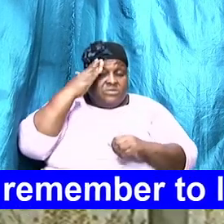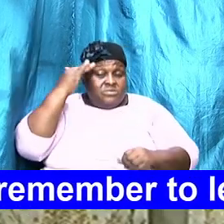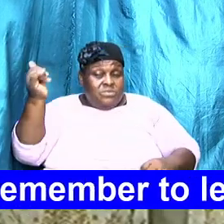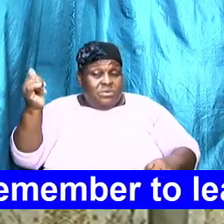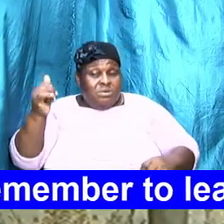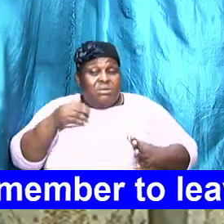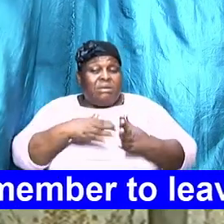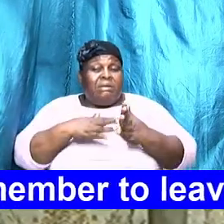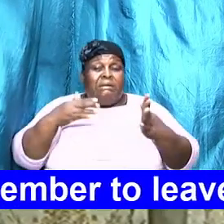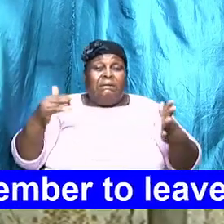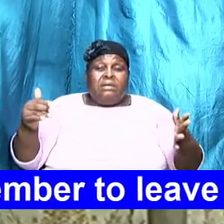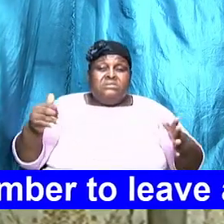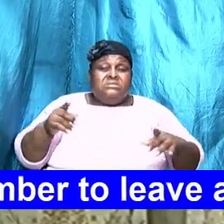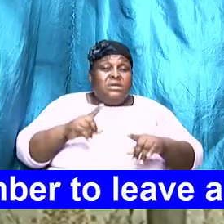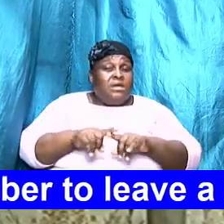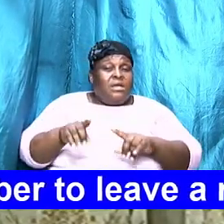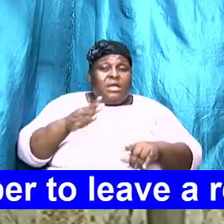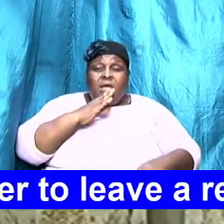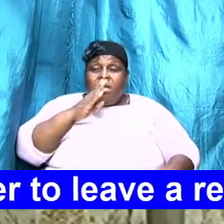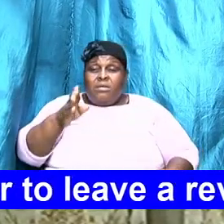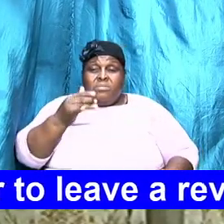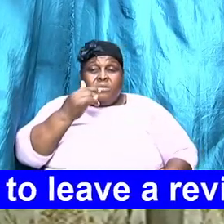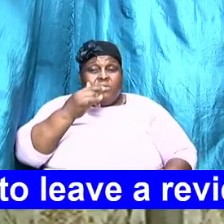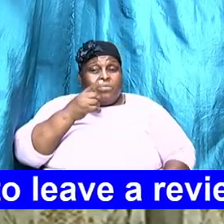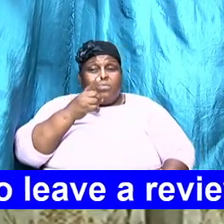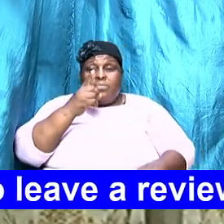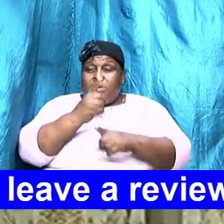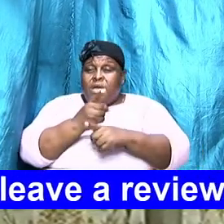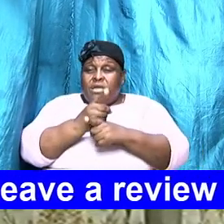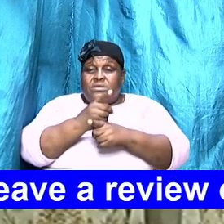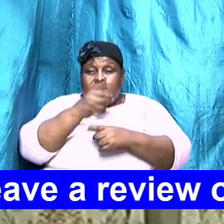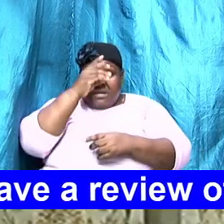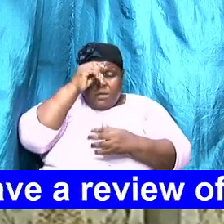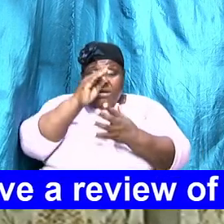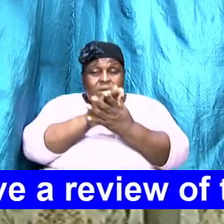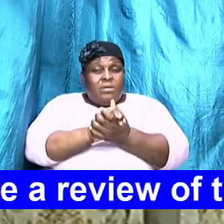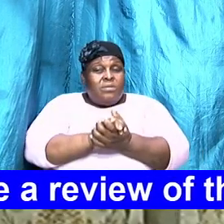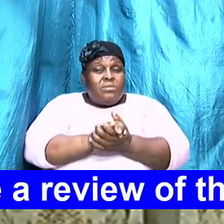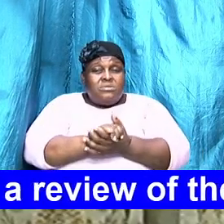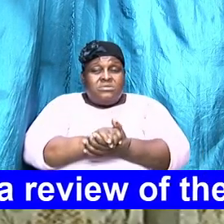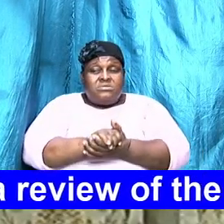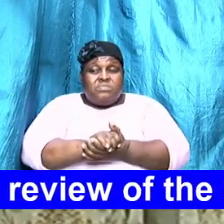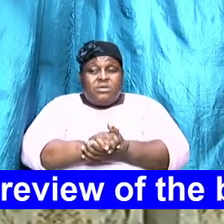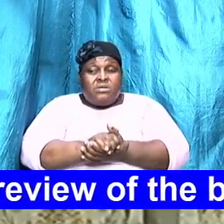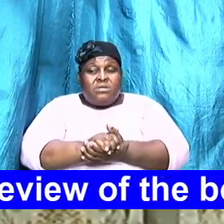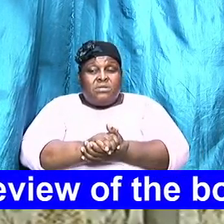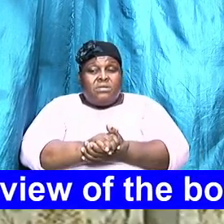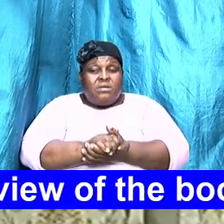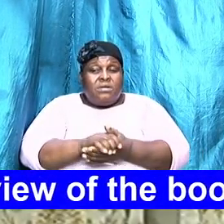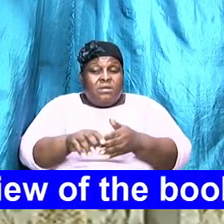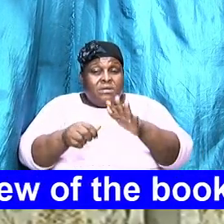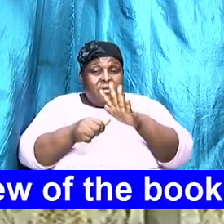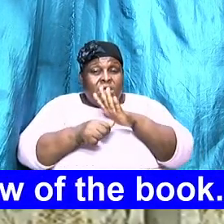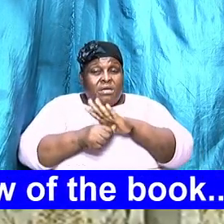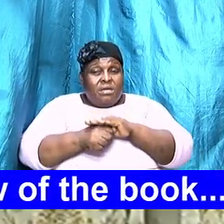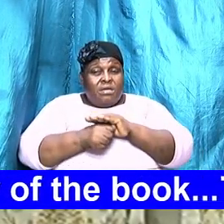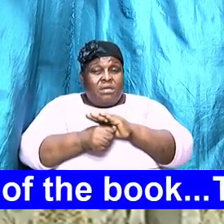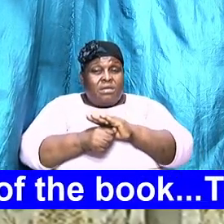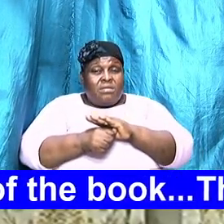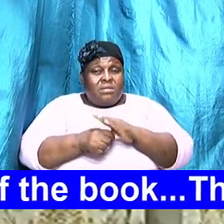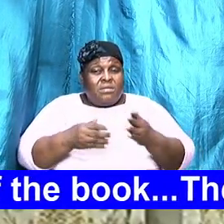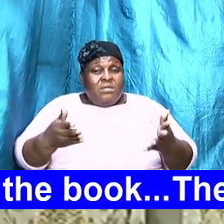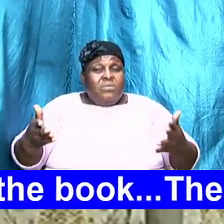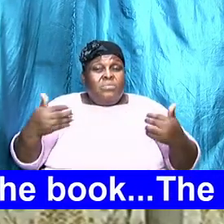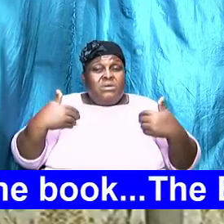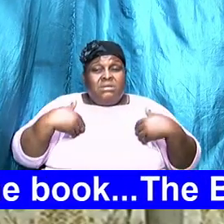and it cannot be and be right that a husband hides what he